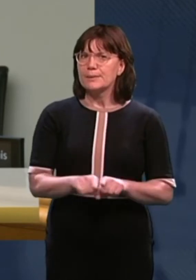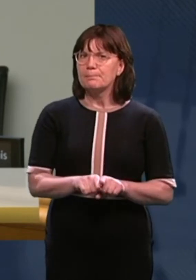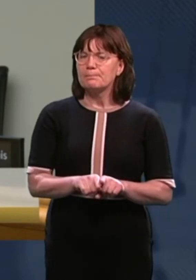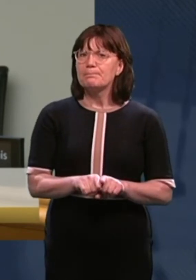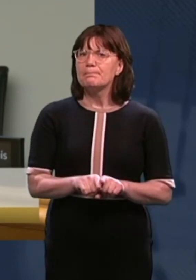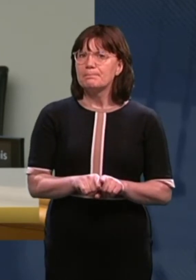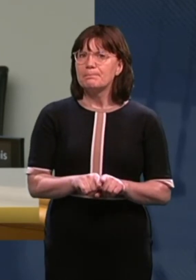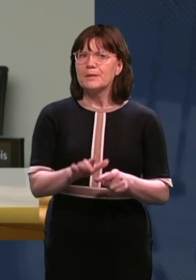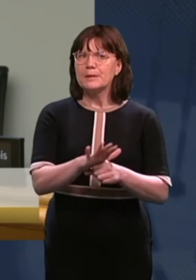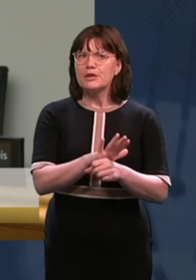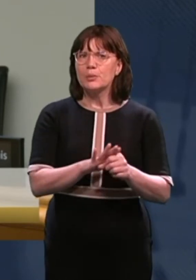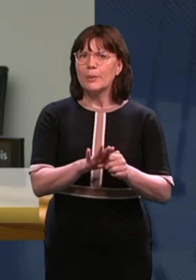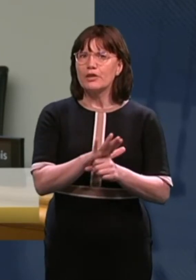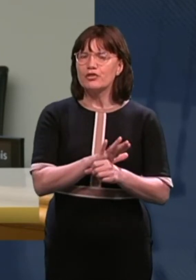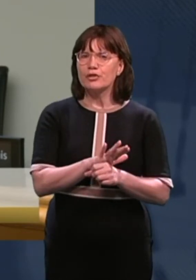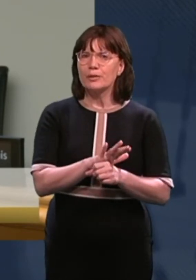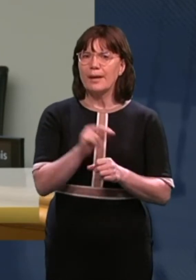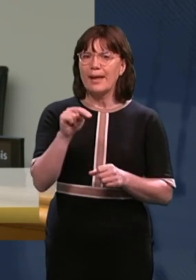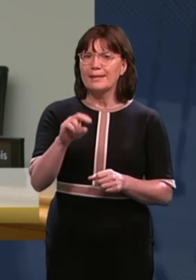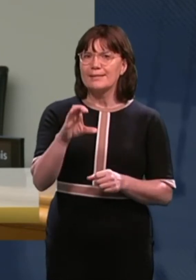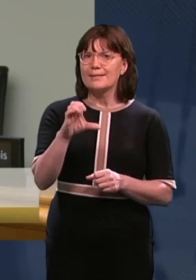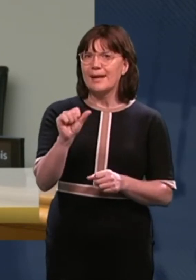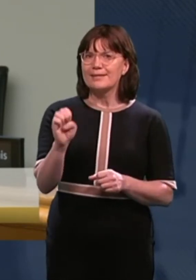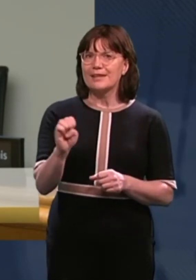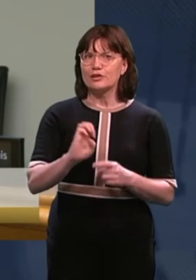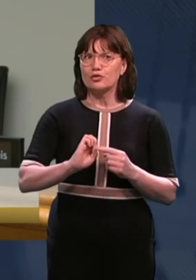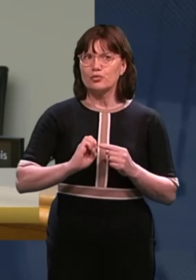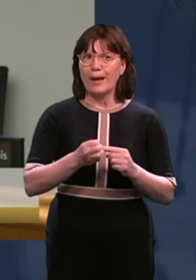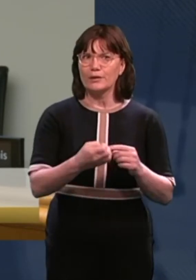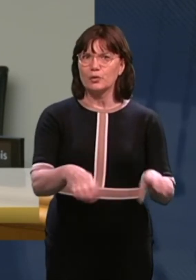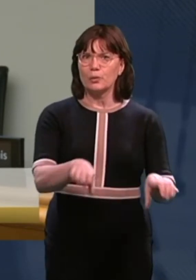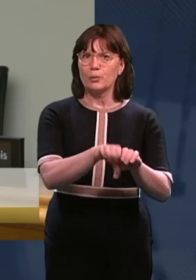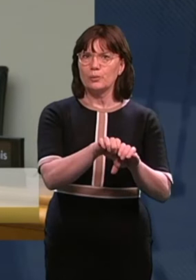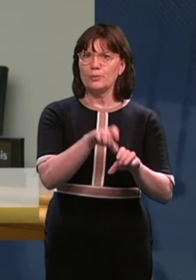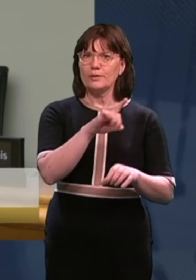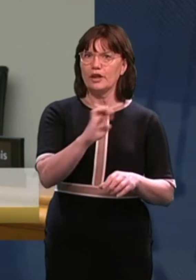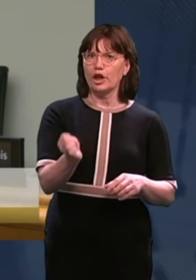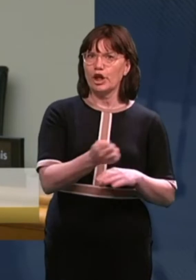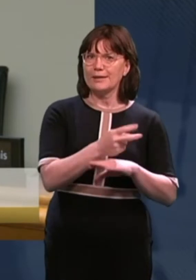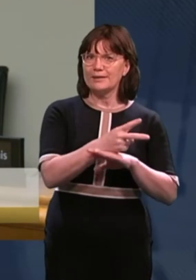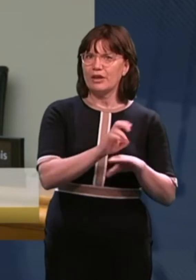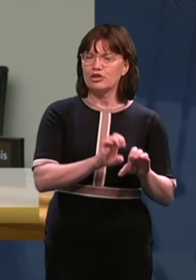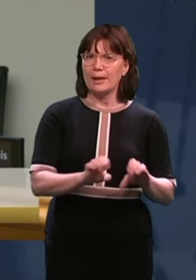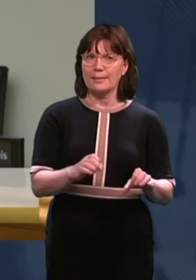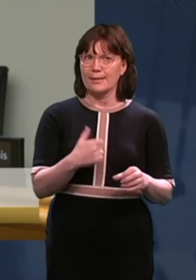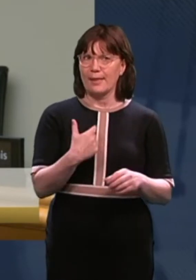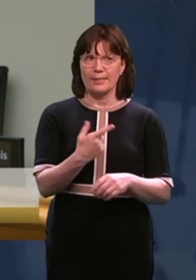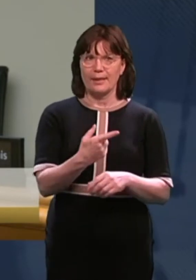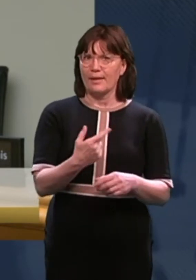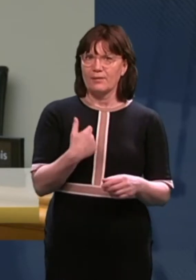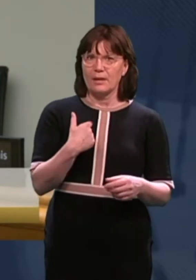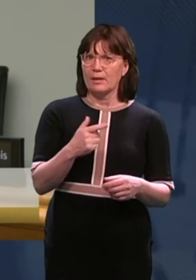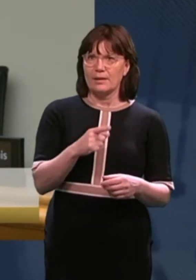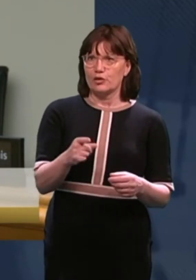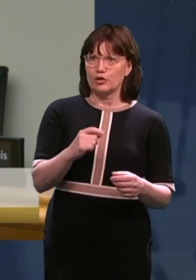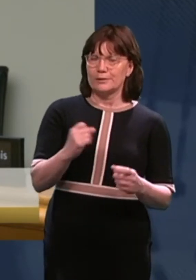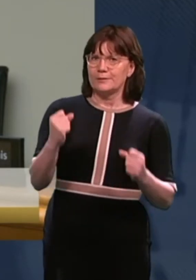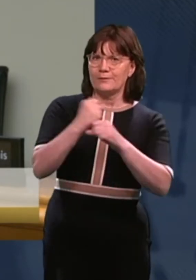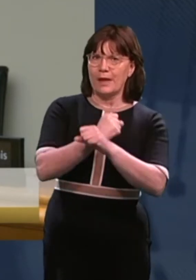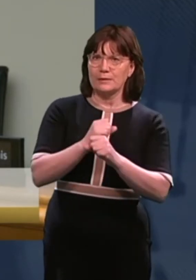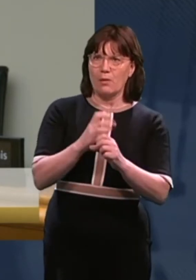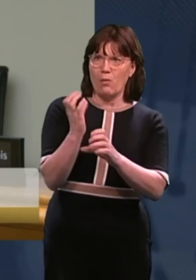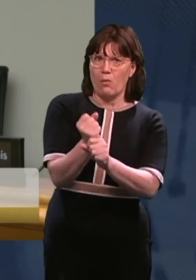the NCSE is trying to close their class and in many cases they haven't managed to keep them open.